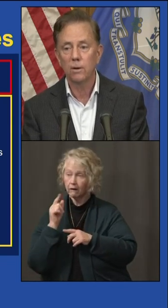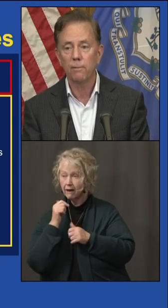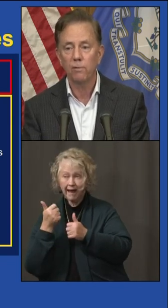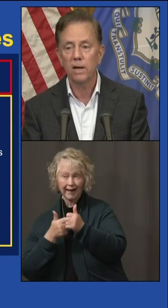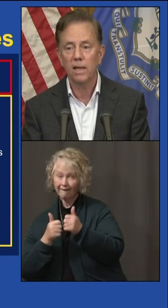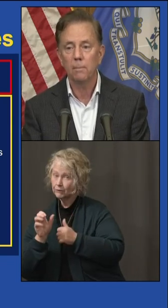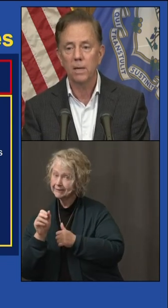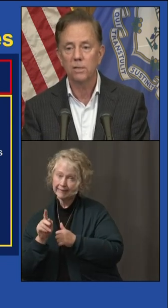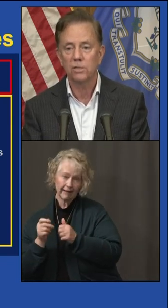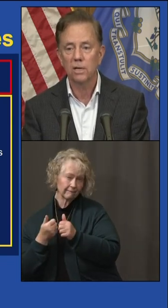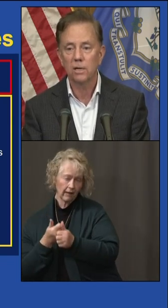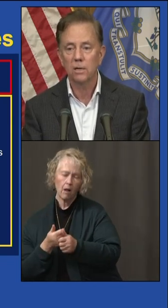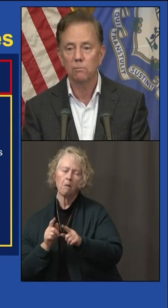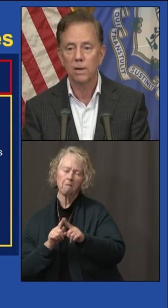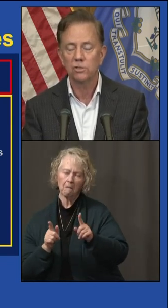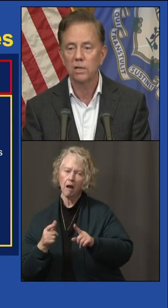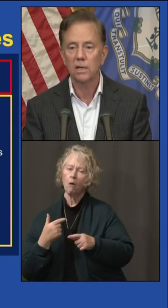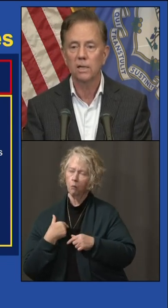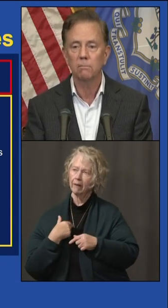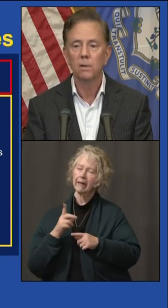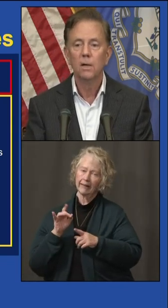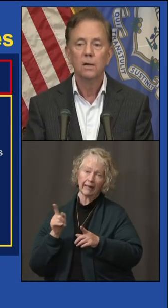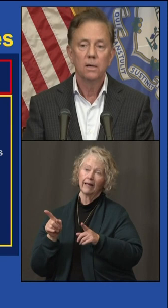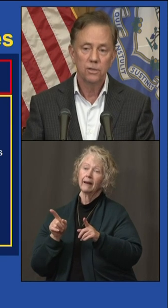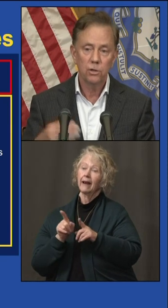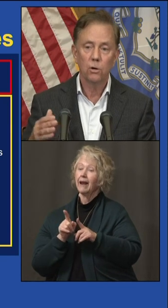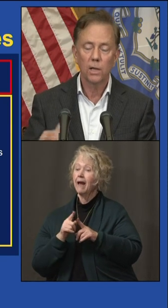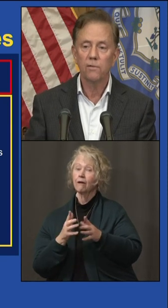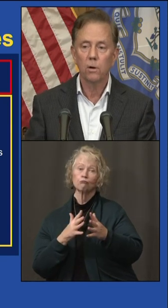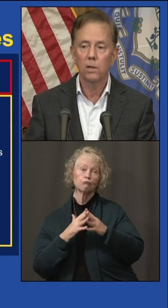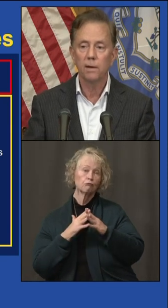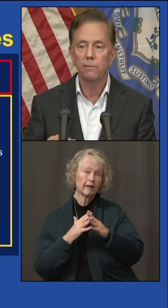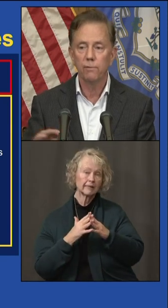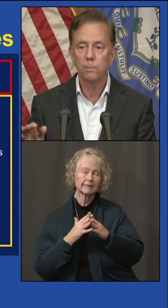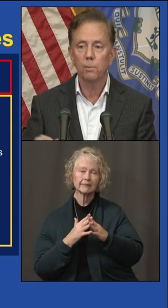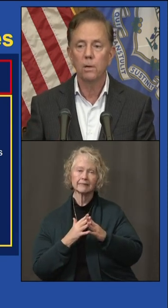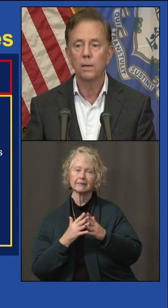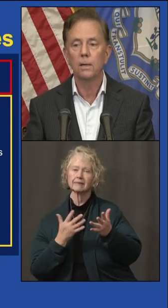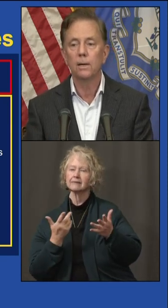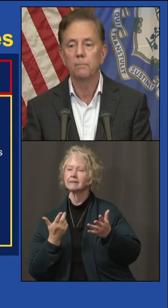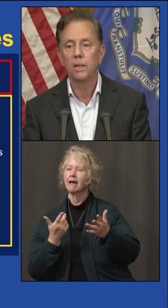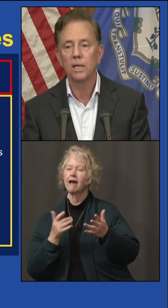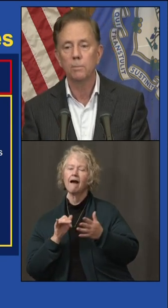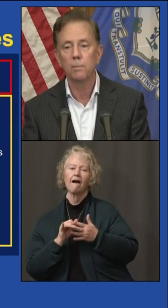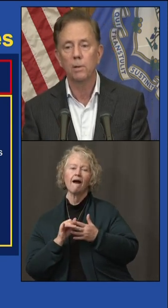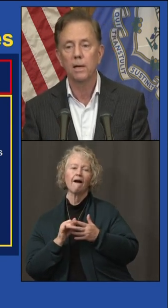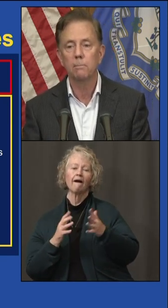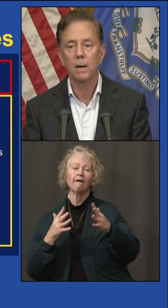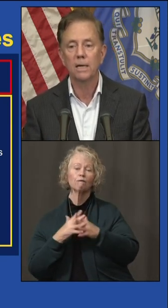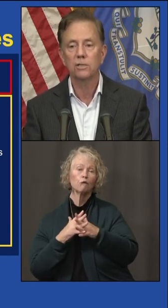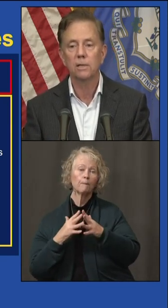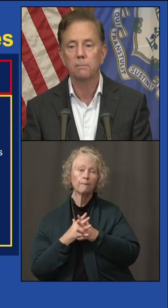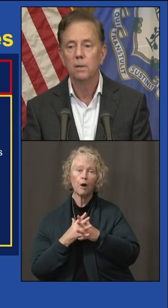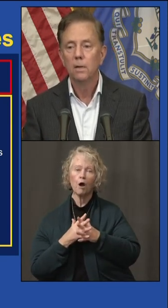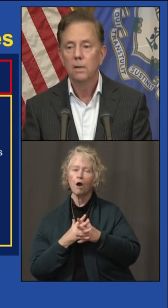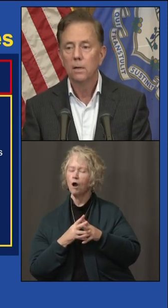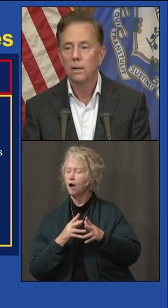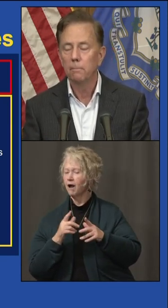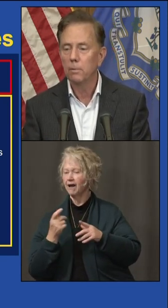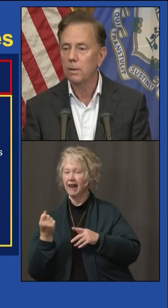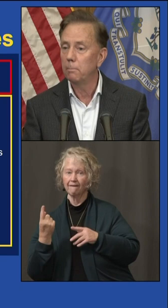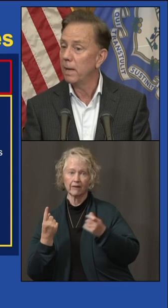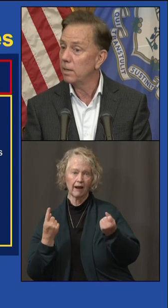with that. So I'm afraid that means that wrestling and, as you know, 11-on-11 football, not to be played, boxing,